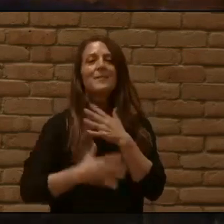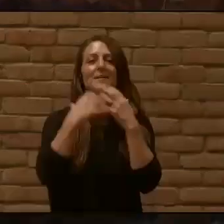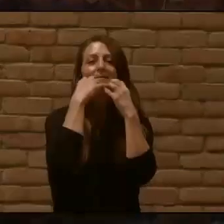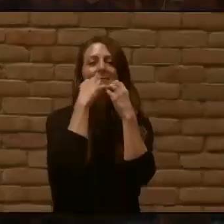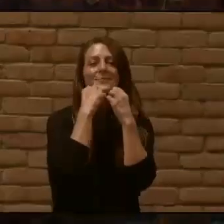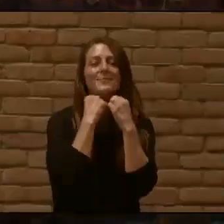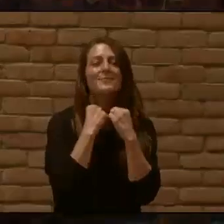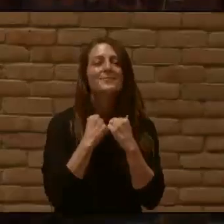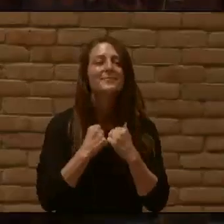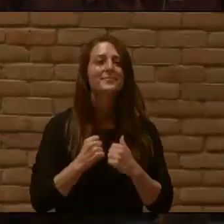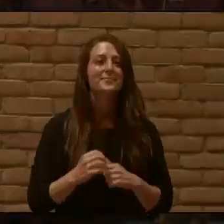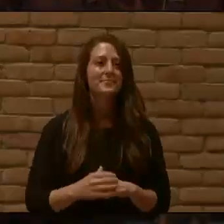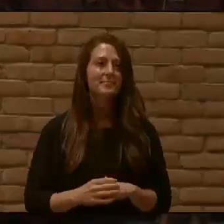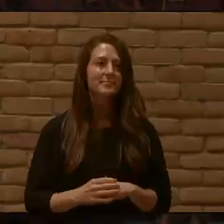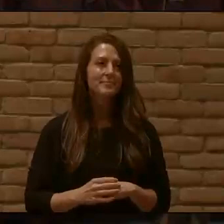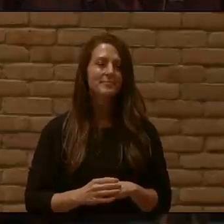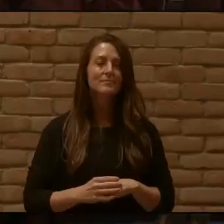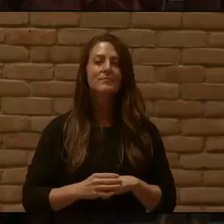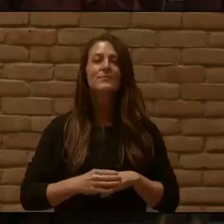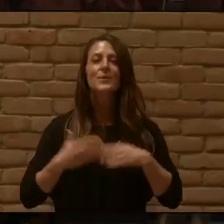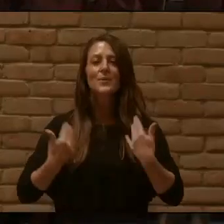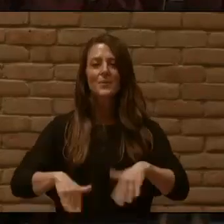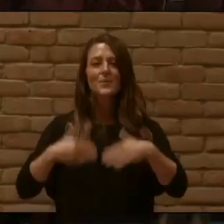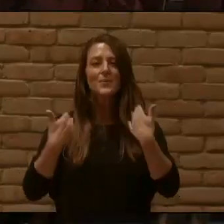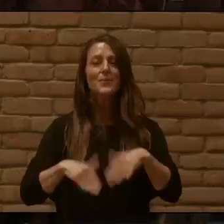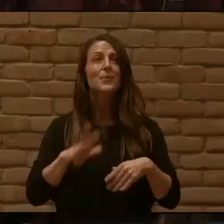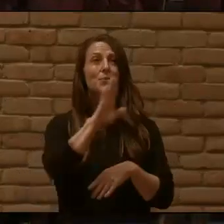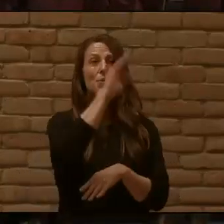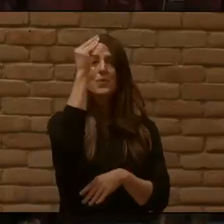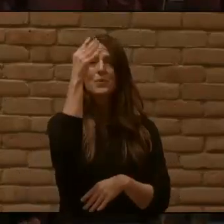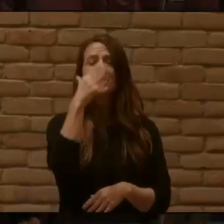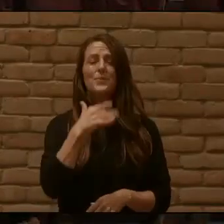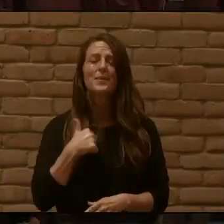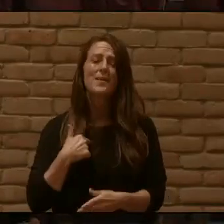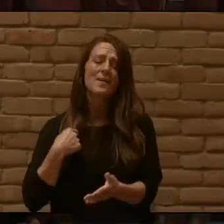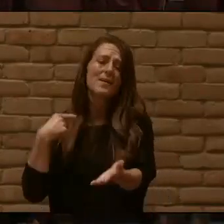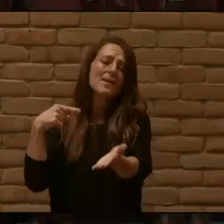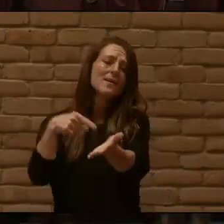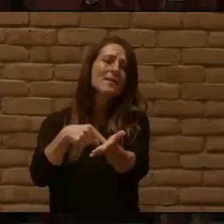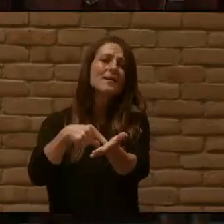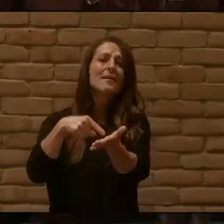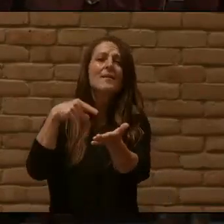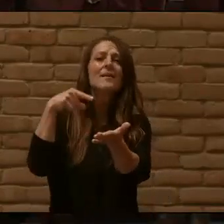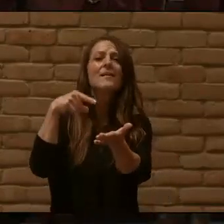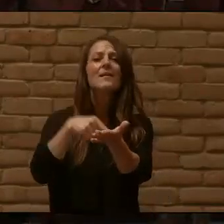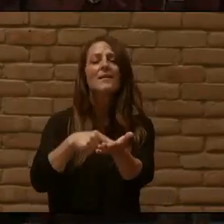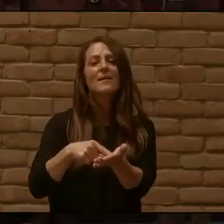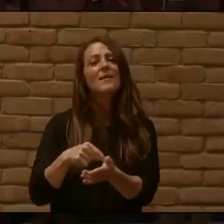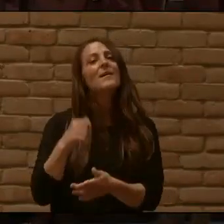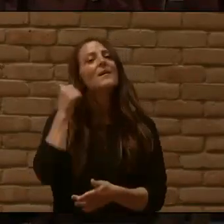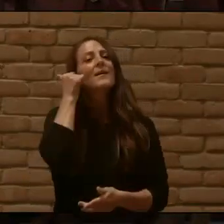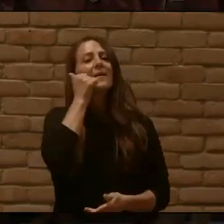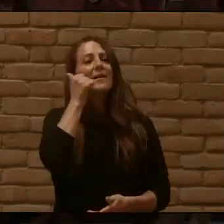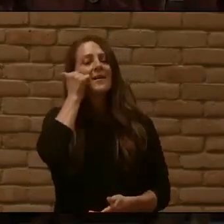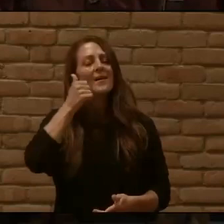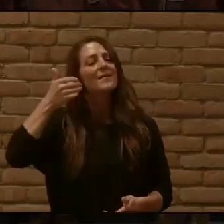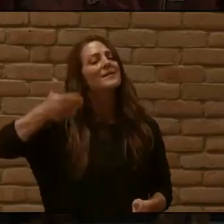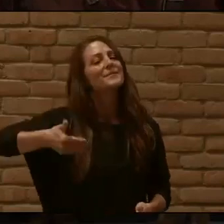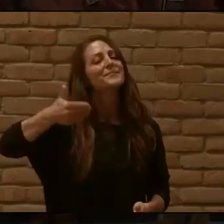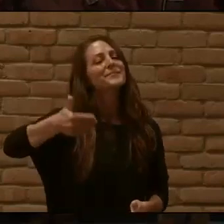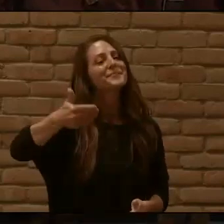blood O to grace how great a debtor